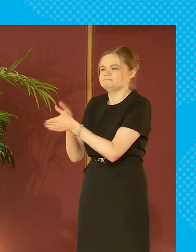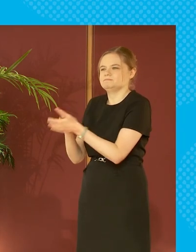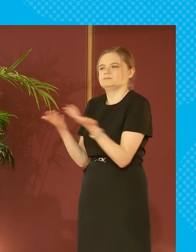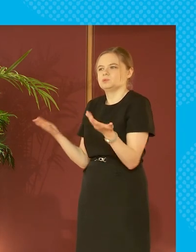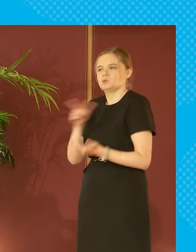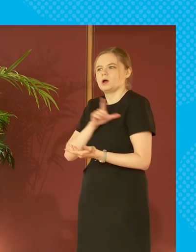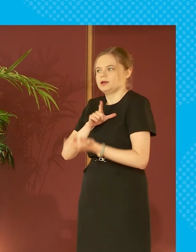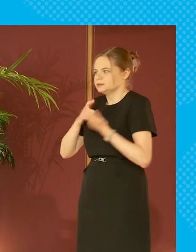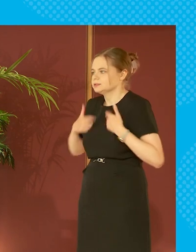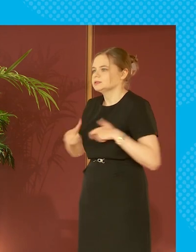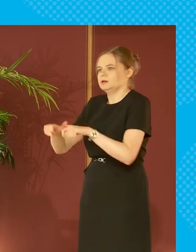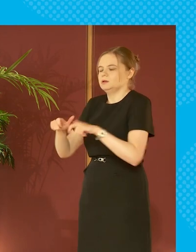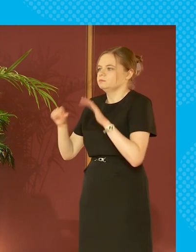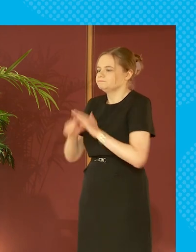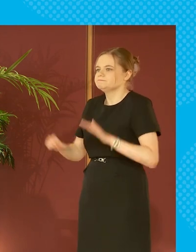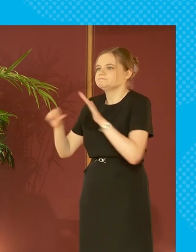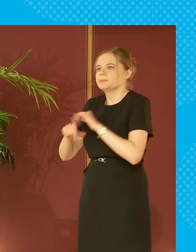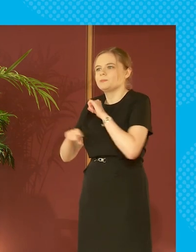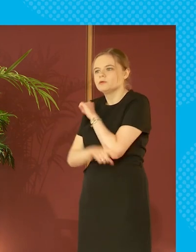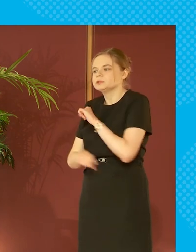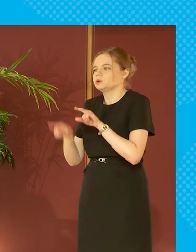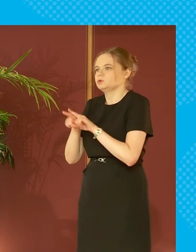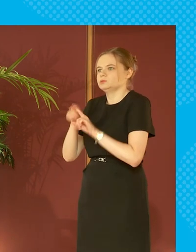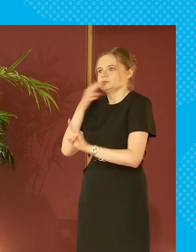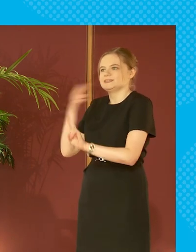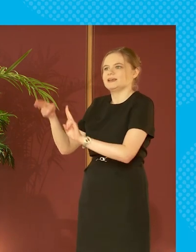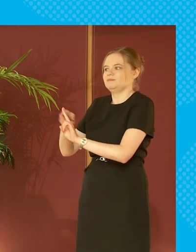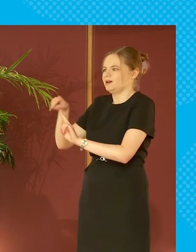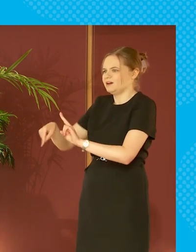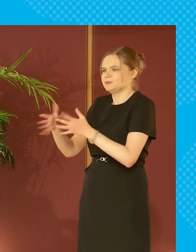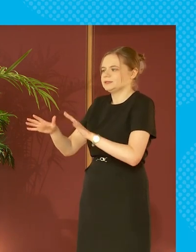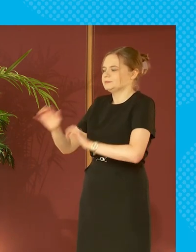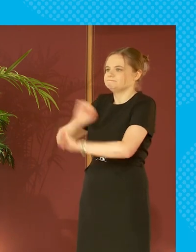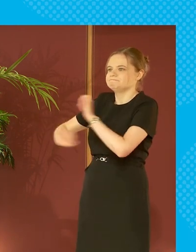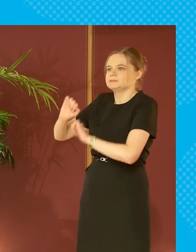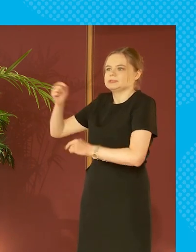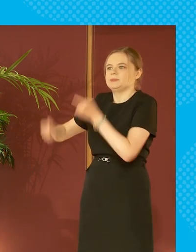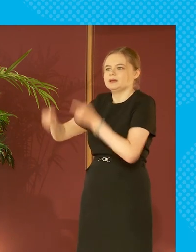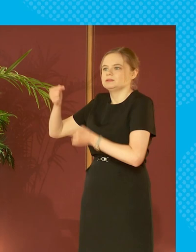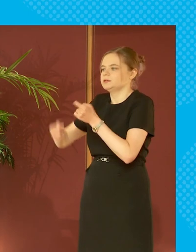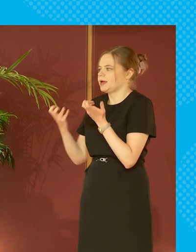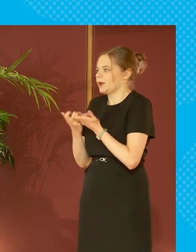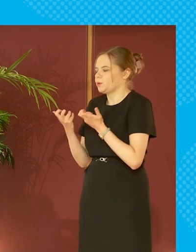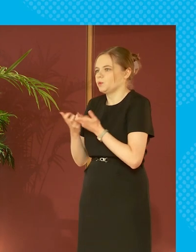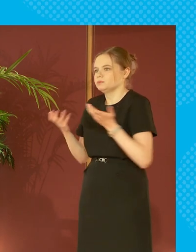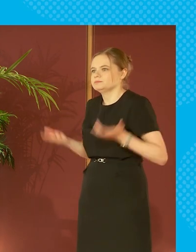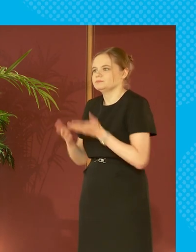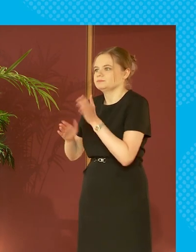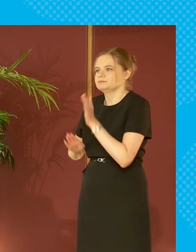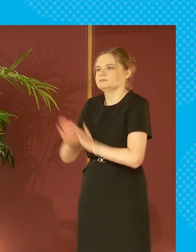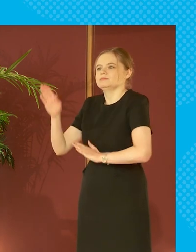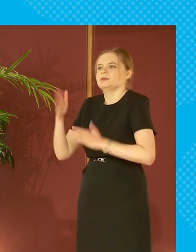we still have the issues we do? Does stigma hold back debate? How can we build the healthier,